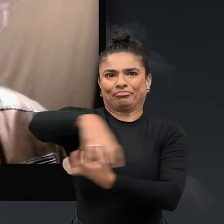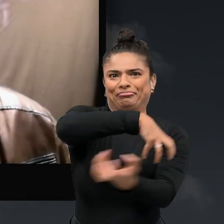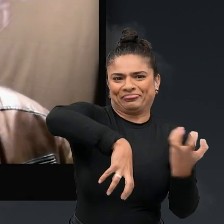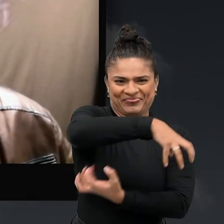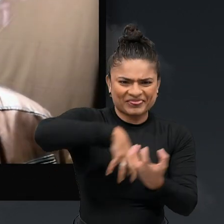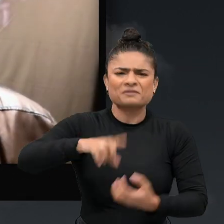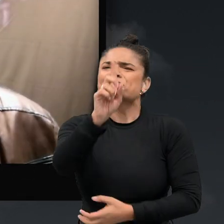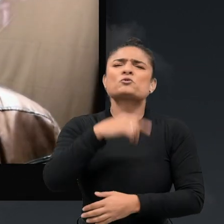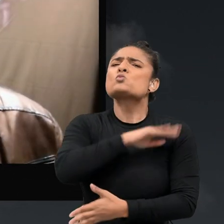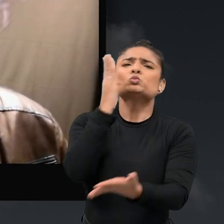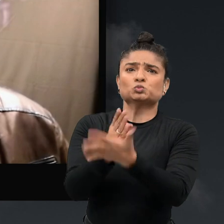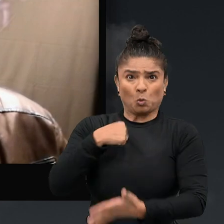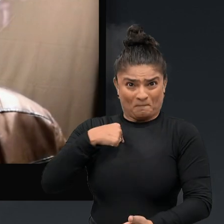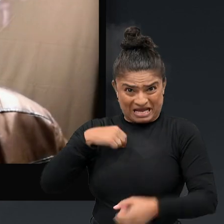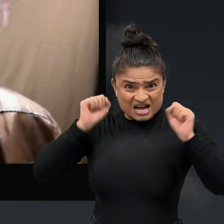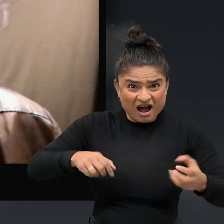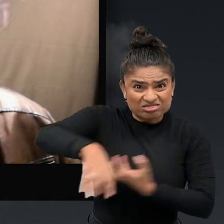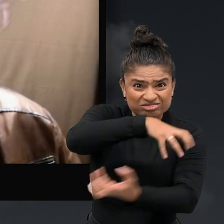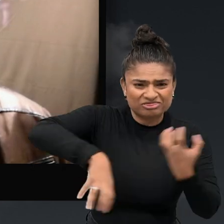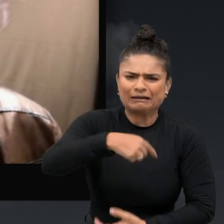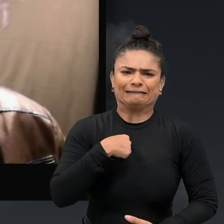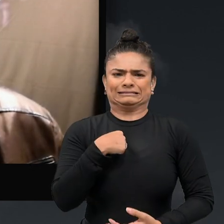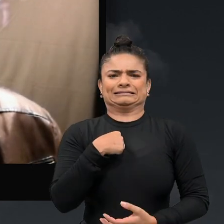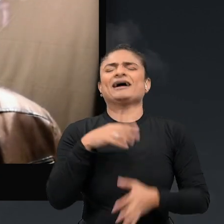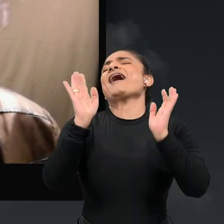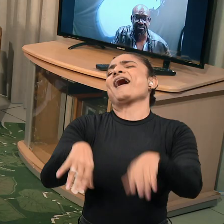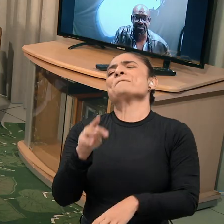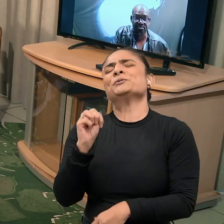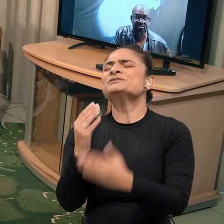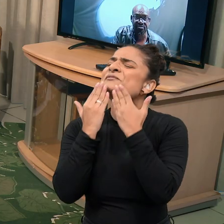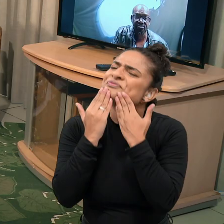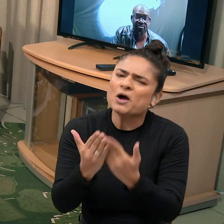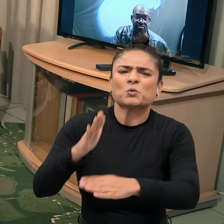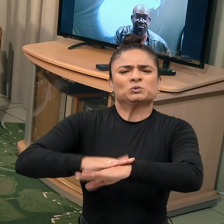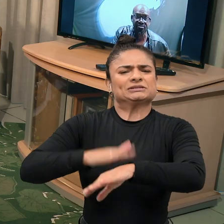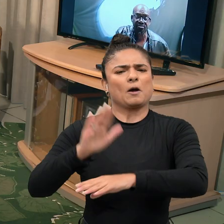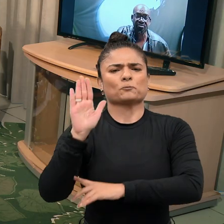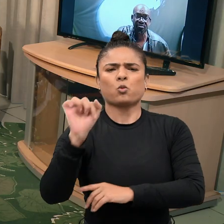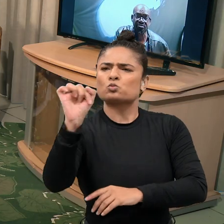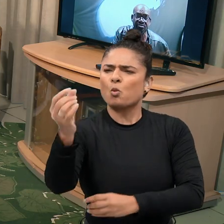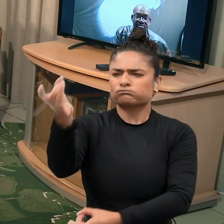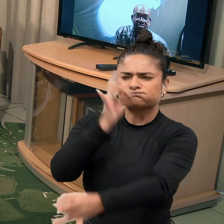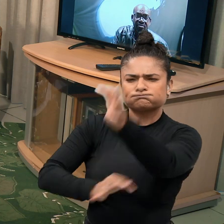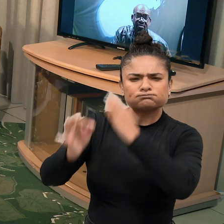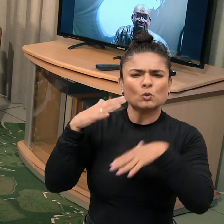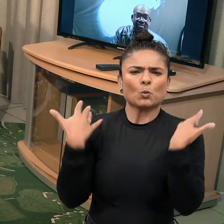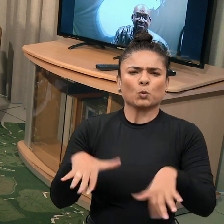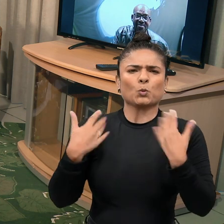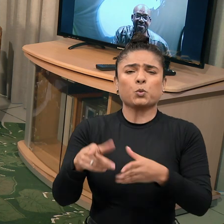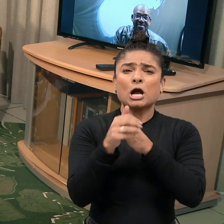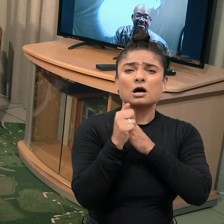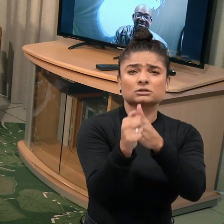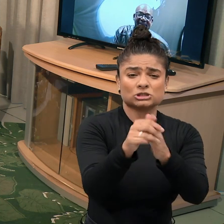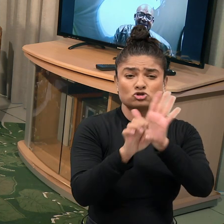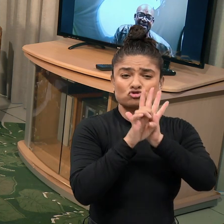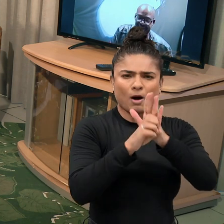say, a dirty game. I'm not sure if I can play that debt. Moussa, thank you so much for your time and for your